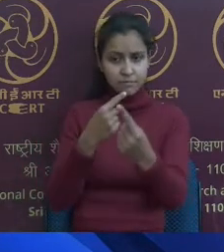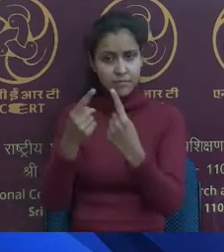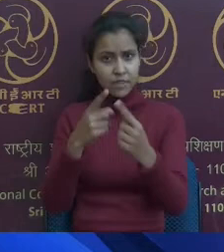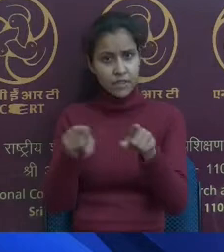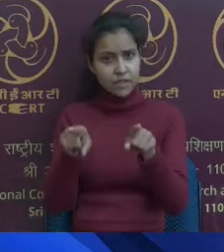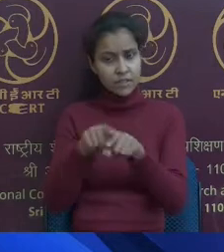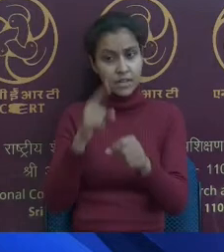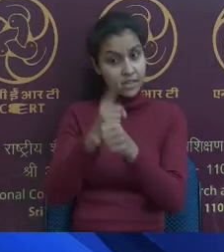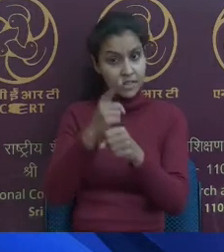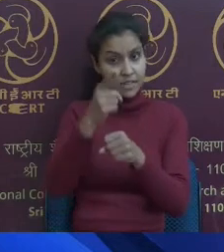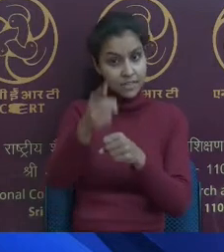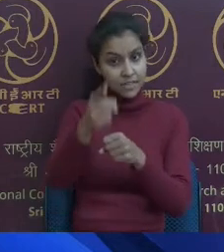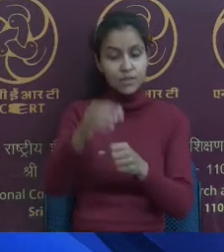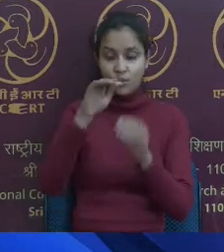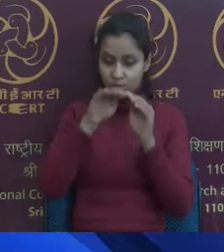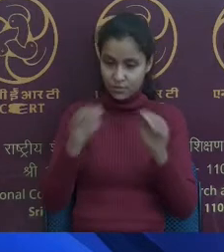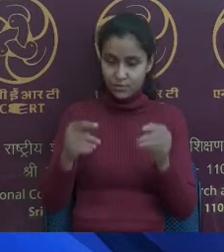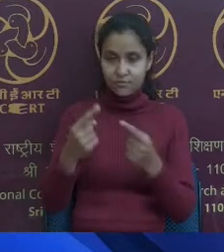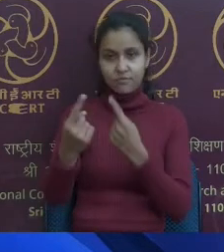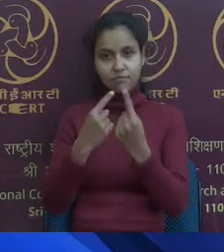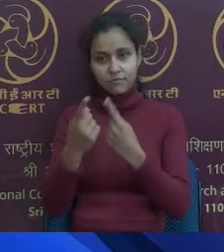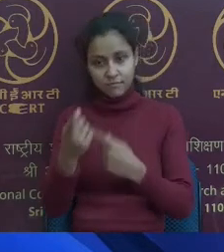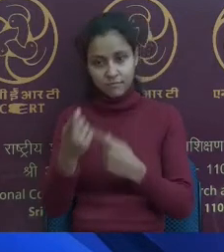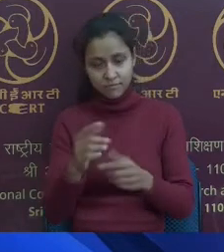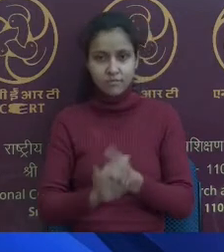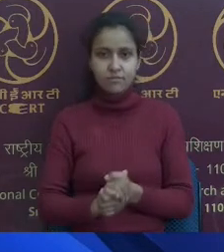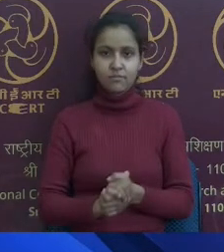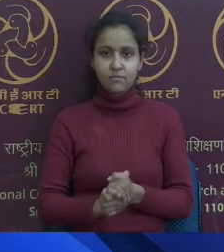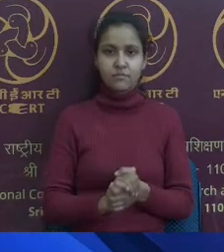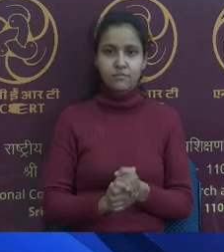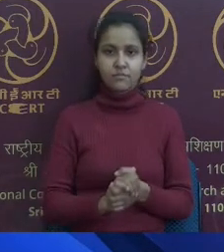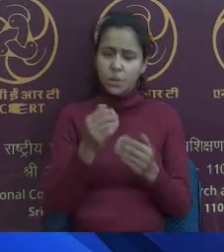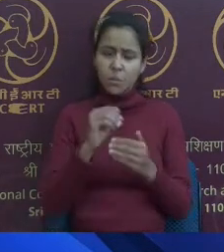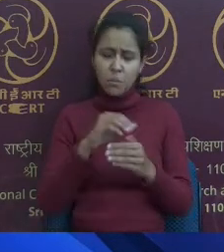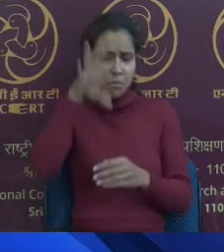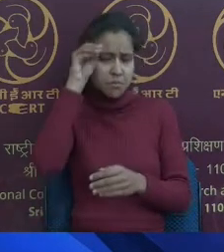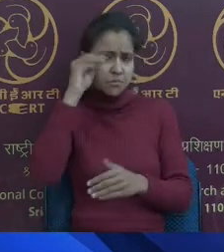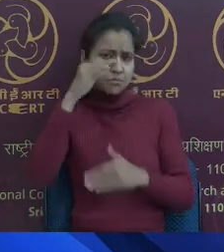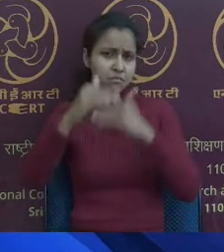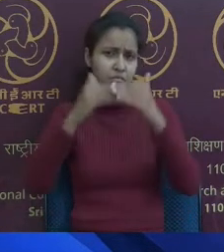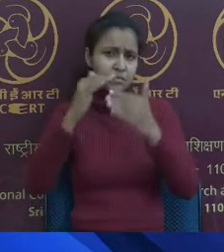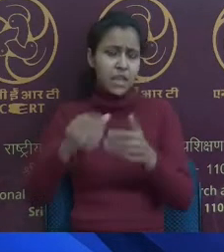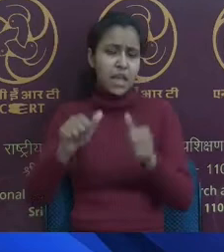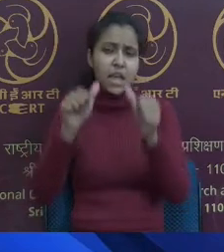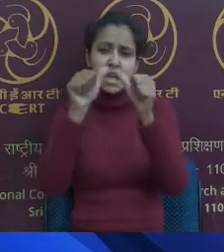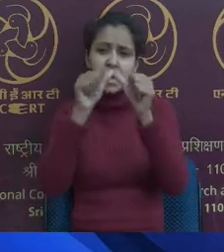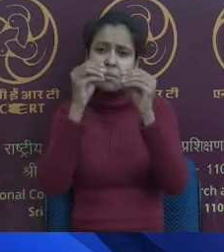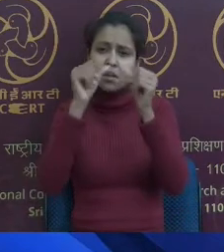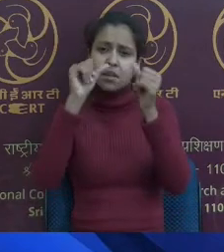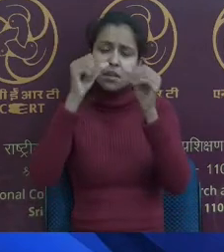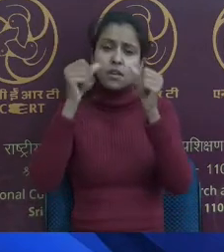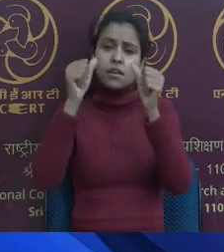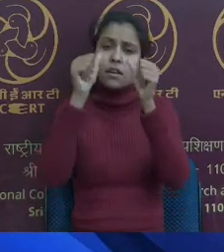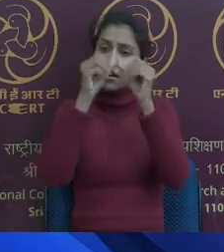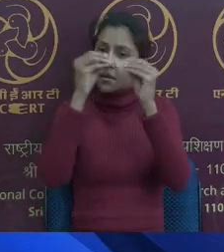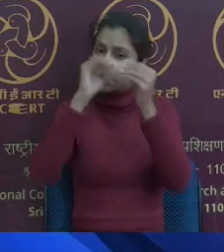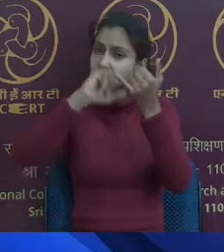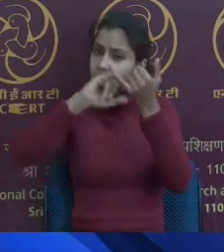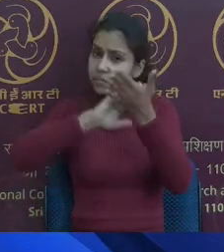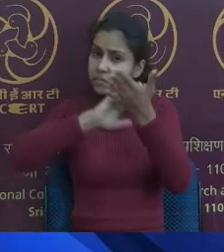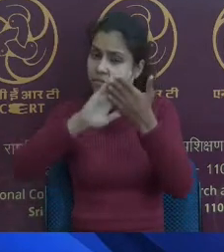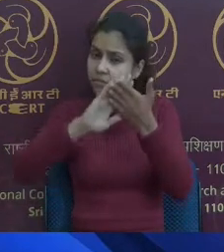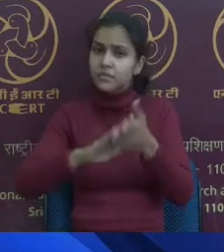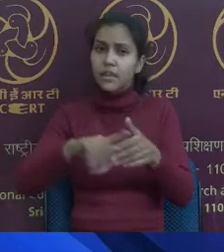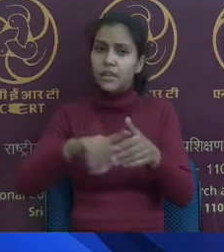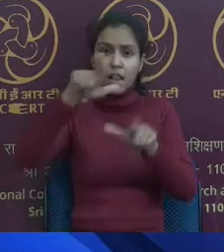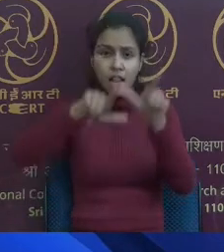intervention. Then it goes to an app-based learning. So app-based learning is basically the child themselves learn by